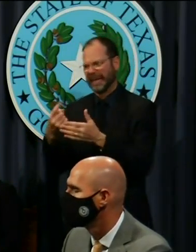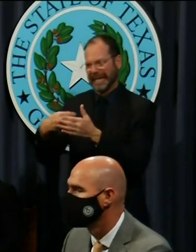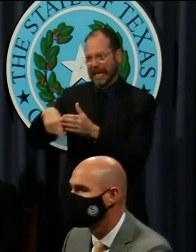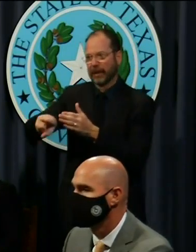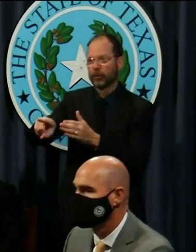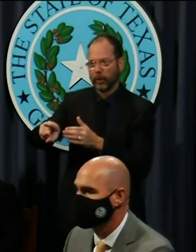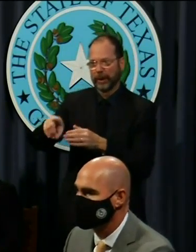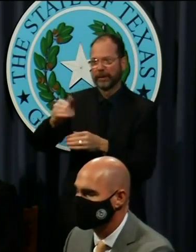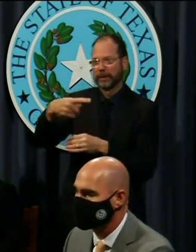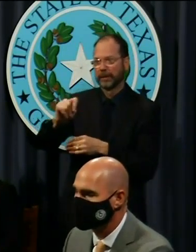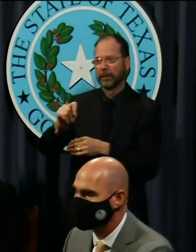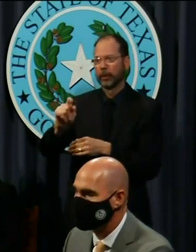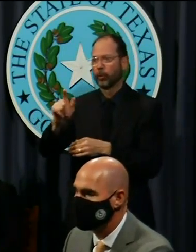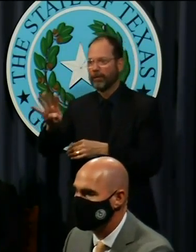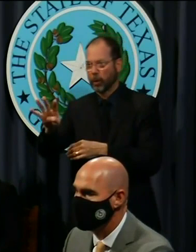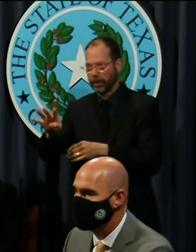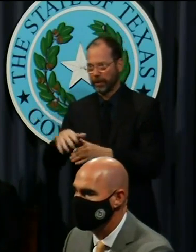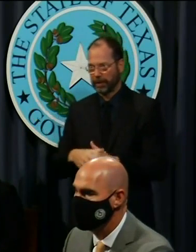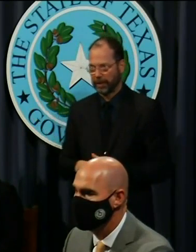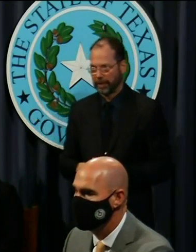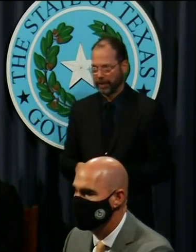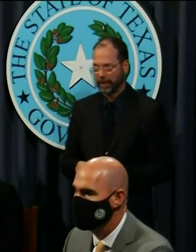week, September 24th.